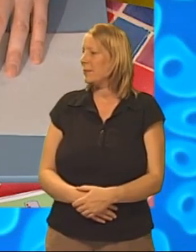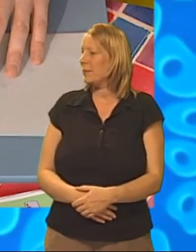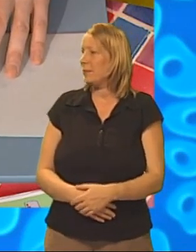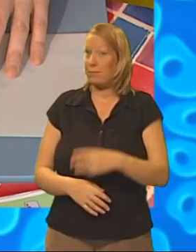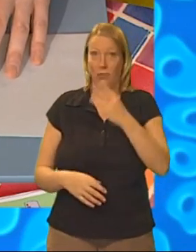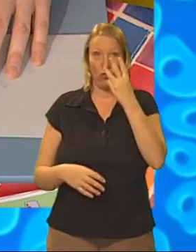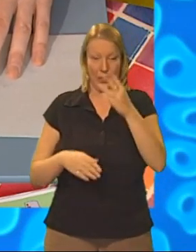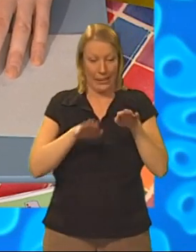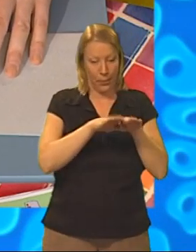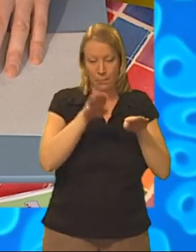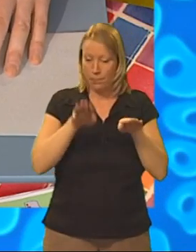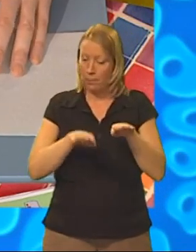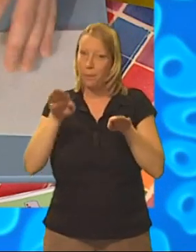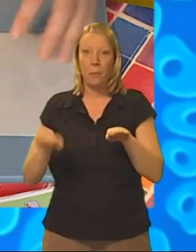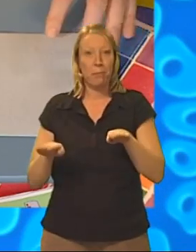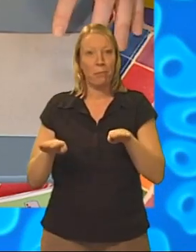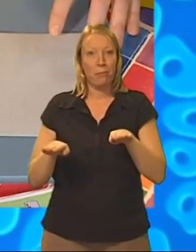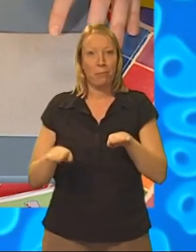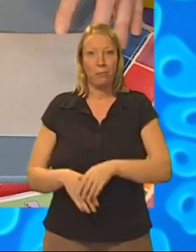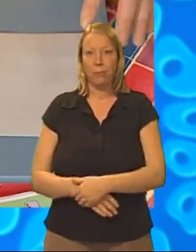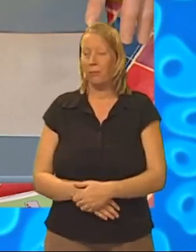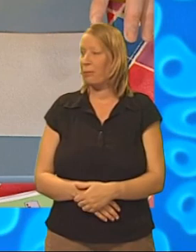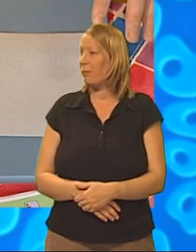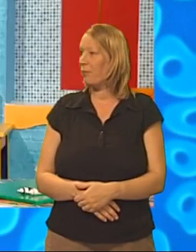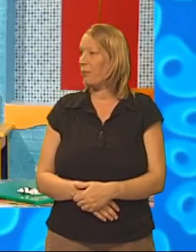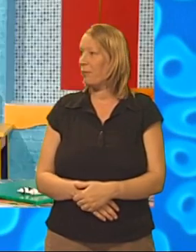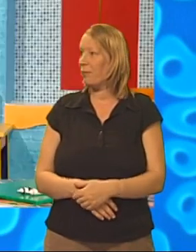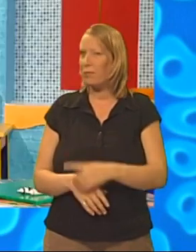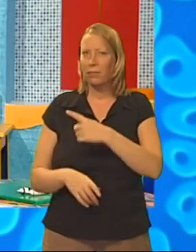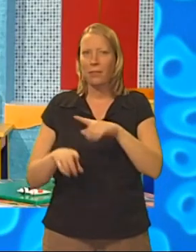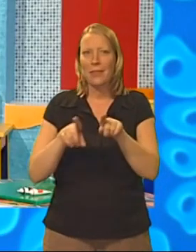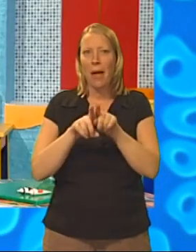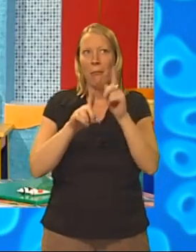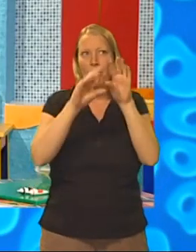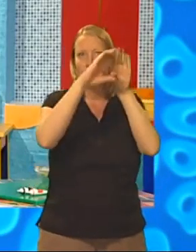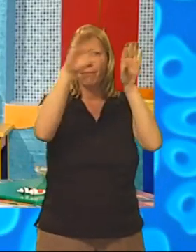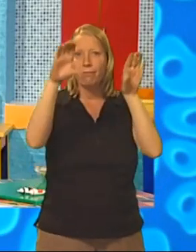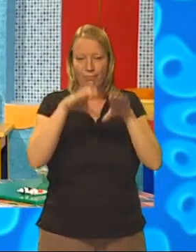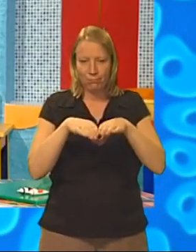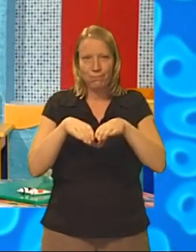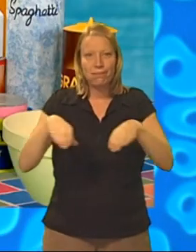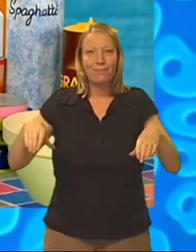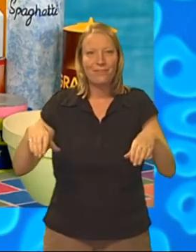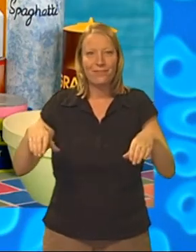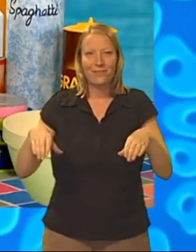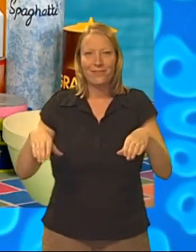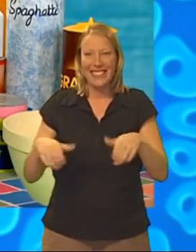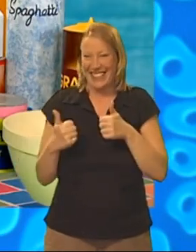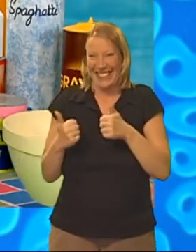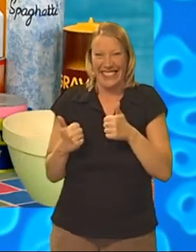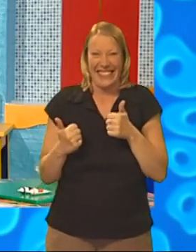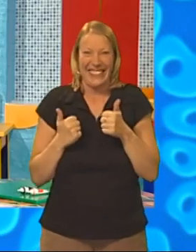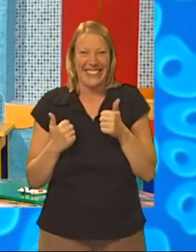sheets of rice paper laid out side by side. One long border! Now this is the good bit! Goodie!